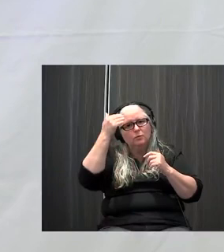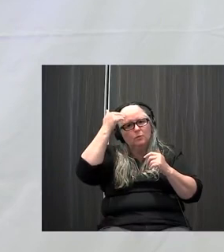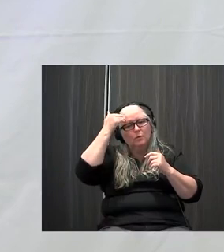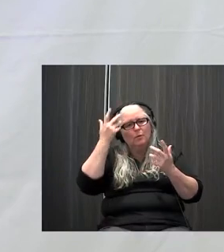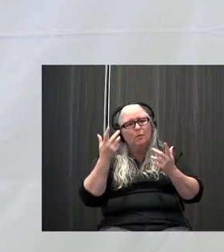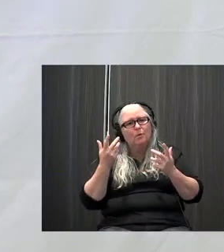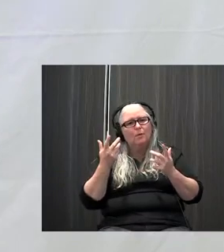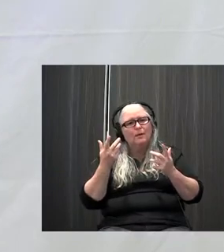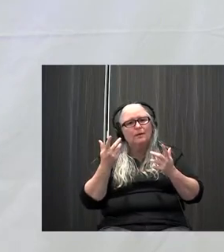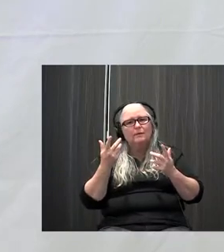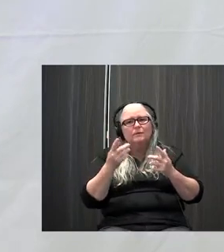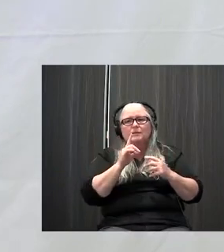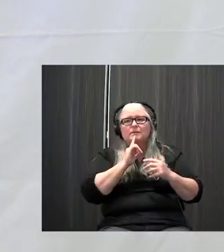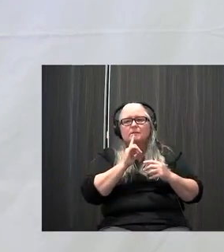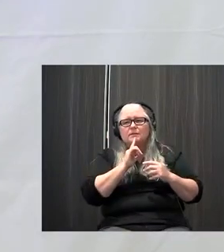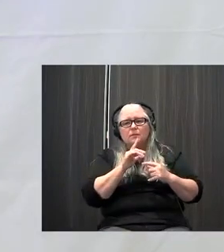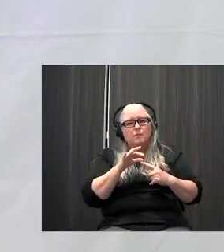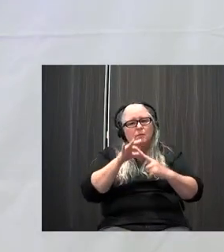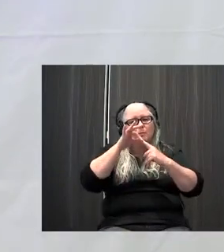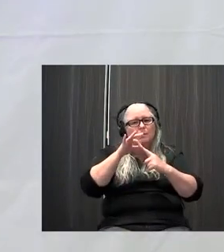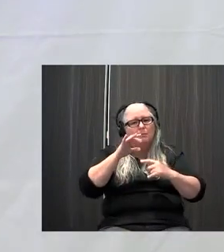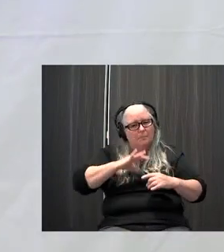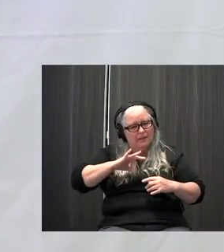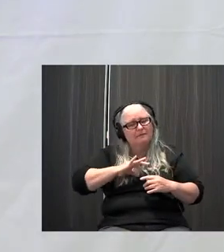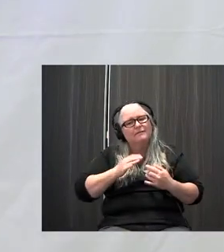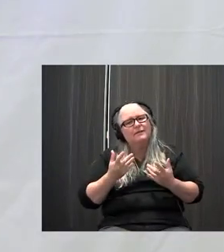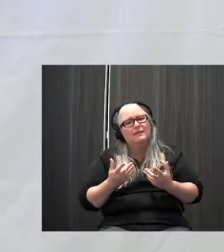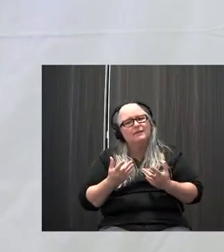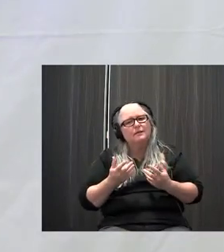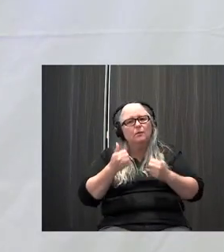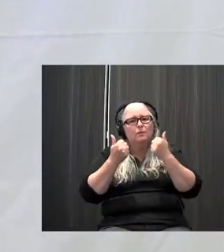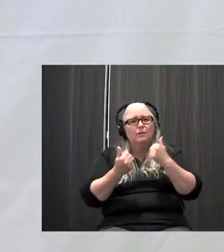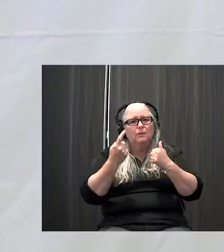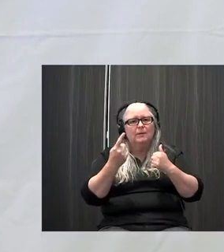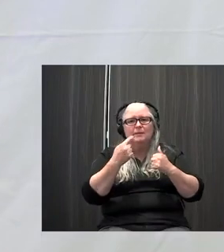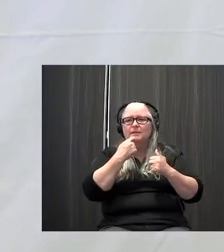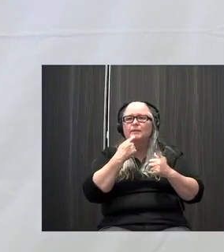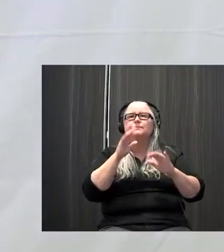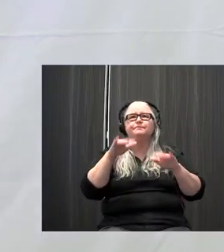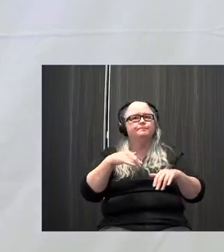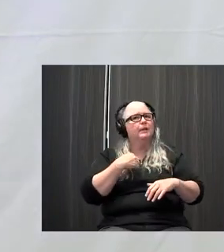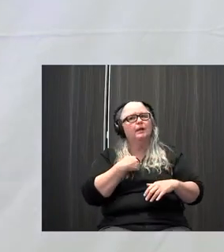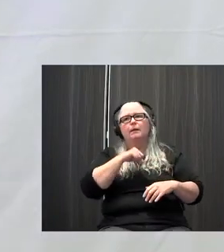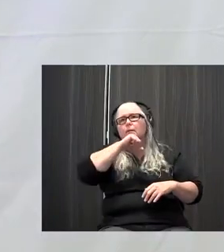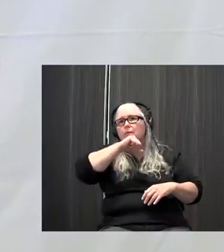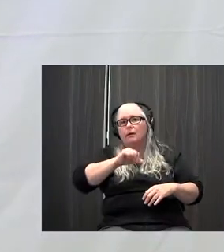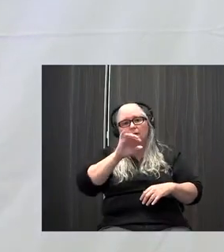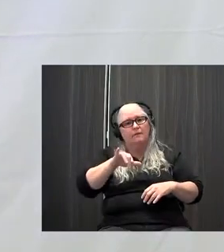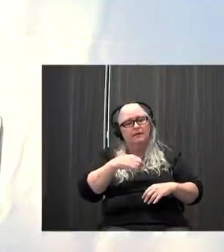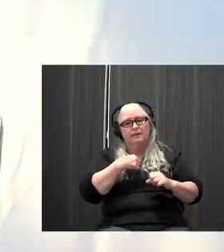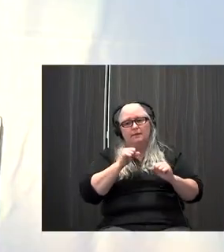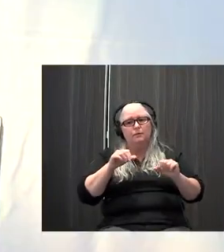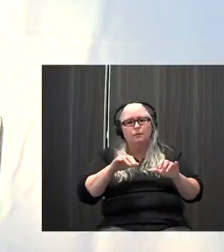that are particularly, what are the really beneficial ones that everybody comes back and says, oh, you know what, I've been able to implement that?